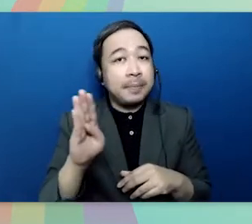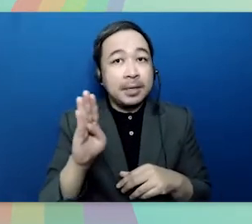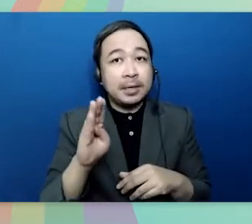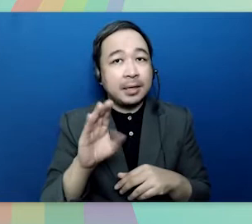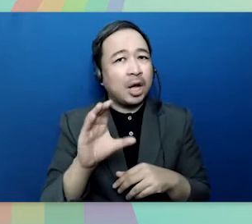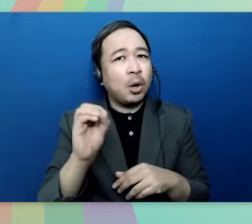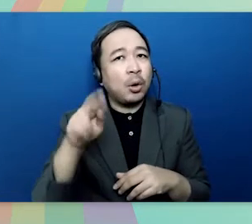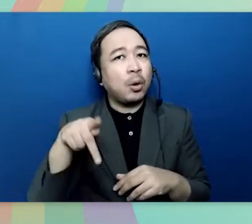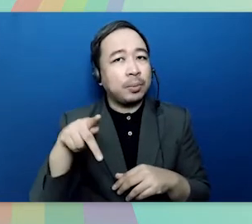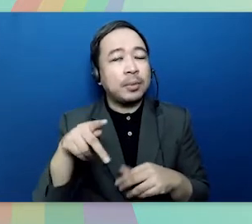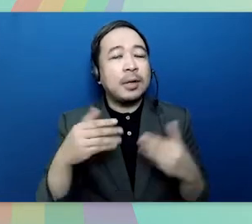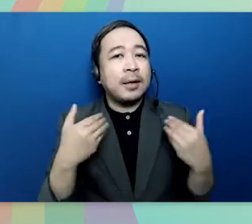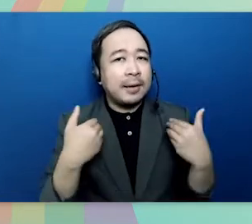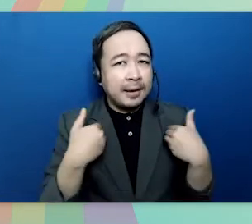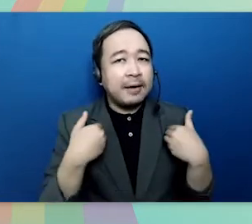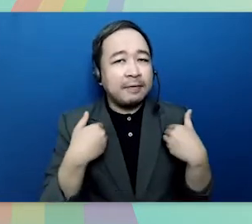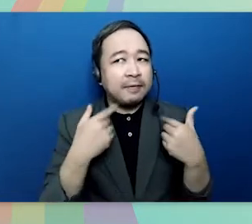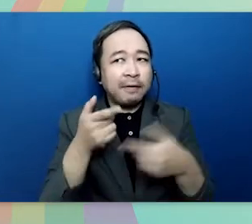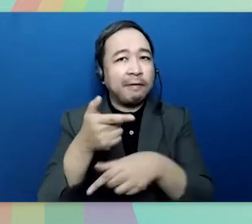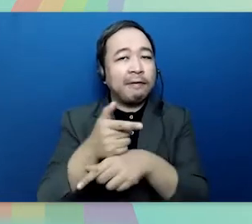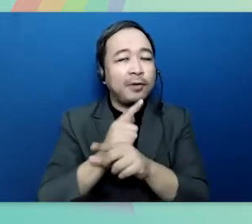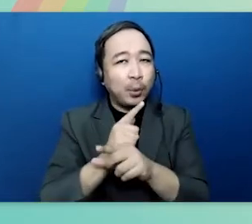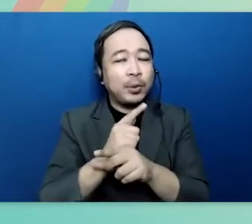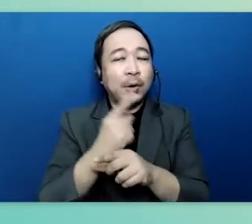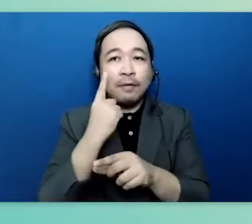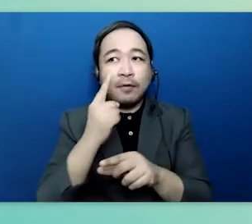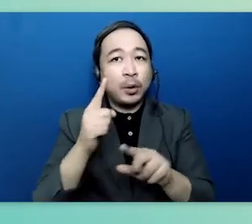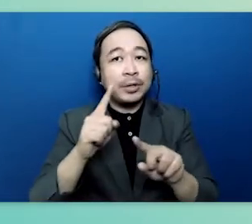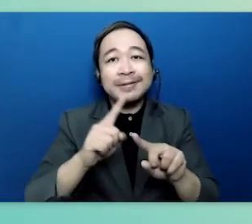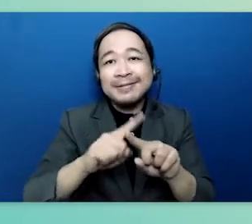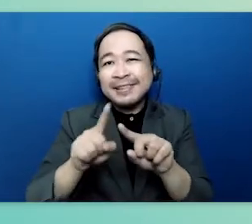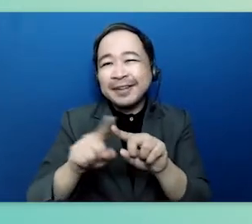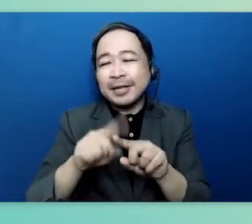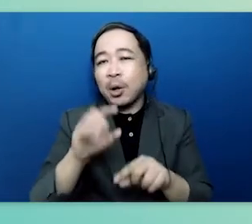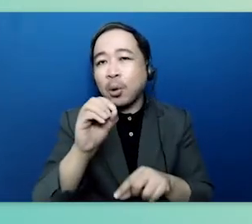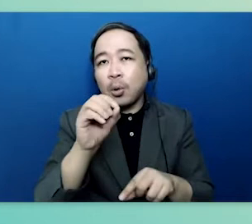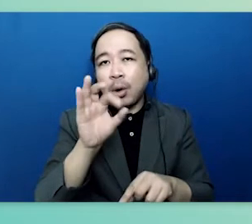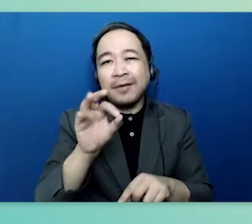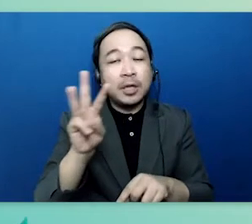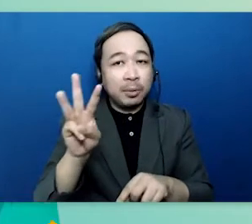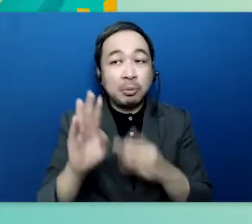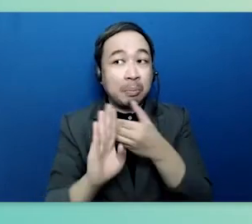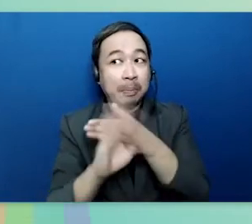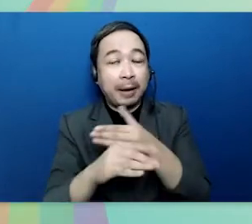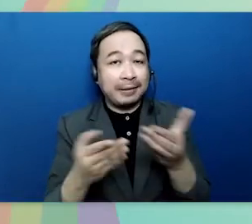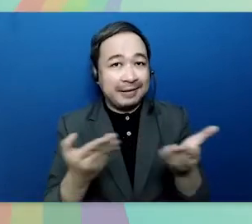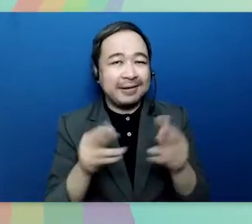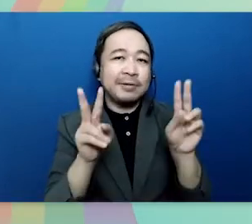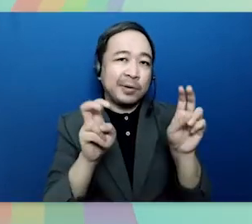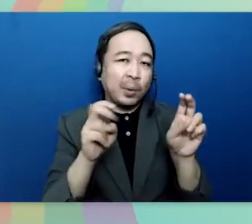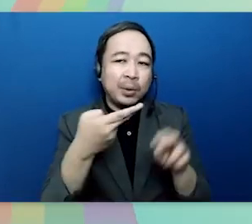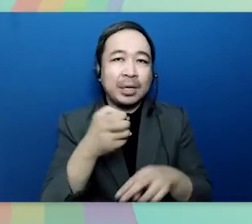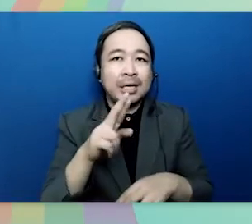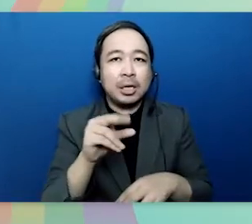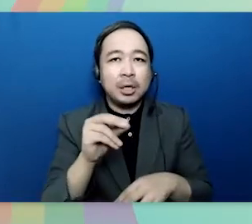corporation has also loans for repatriated ofw through the heroes